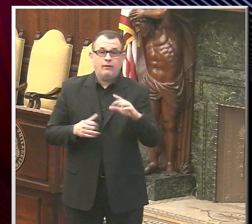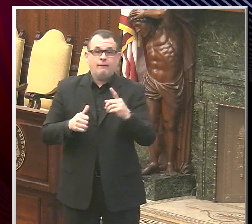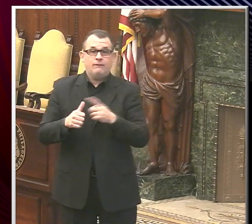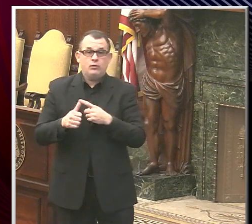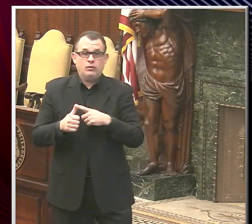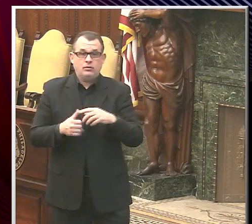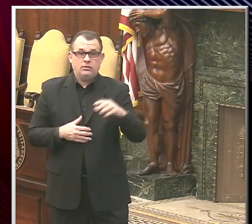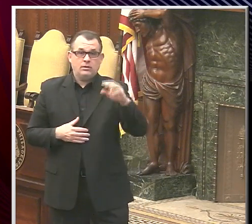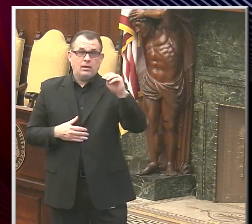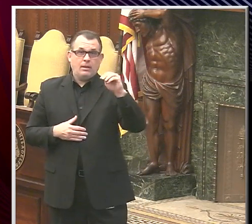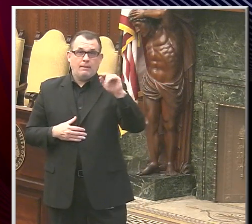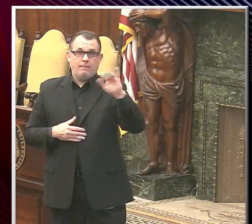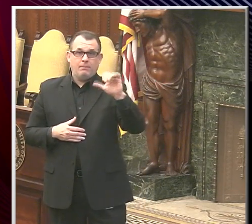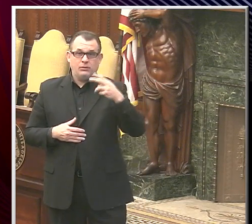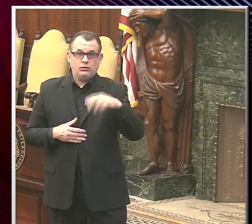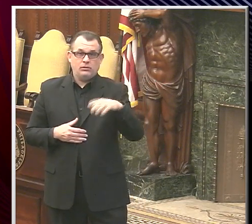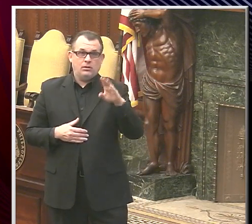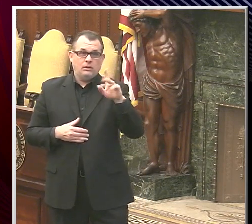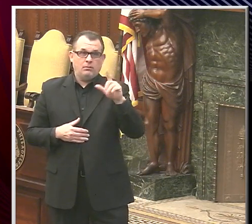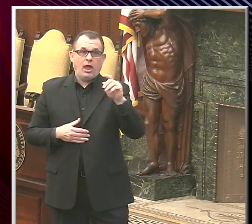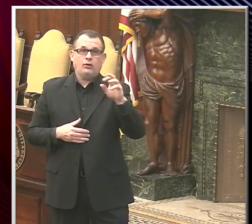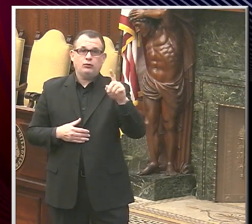Blocker of NBC10. Mitch.